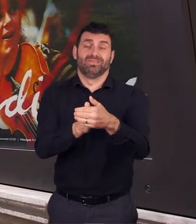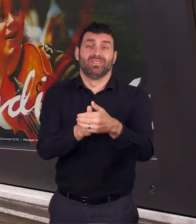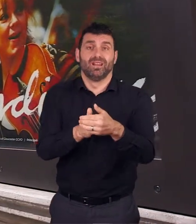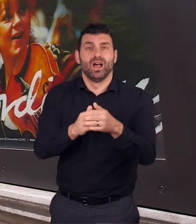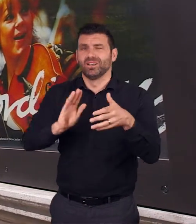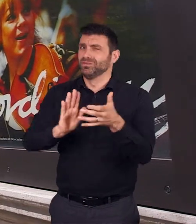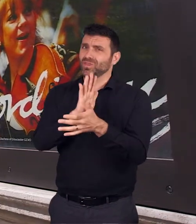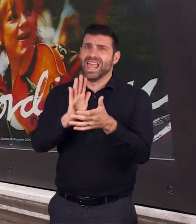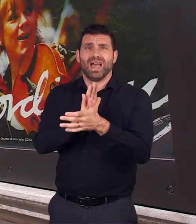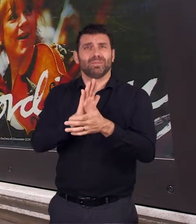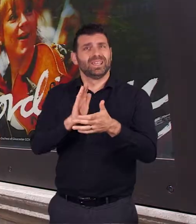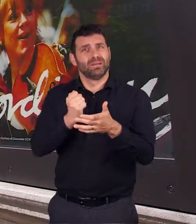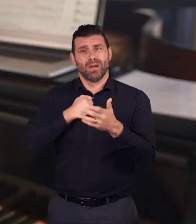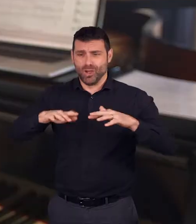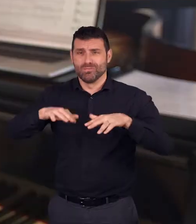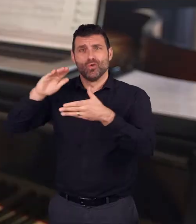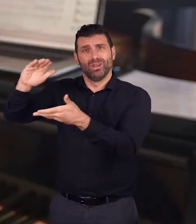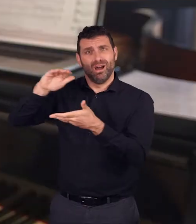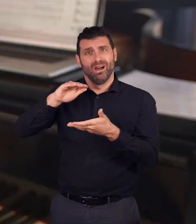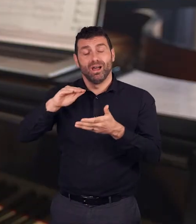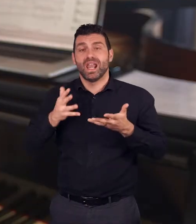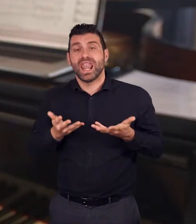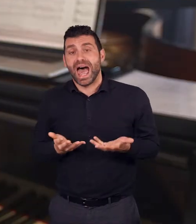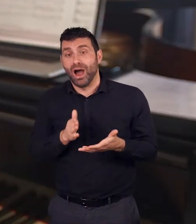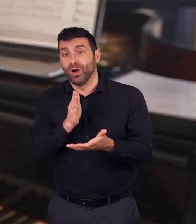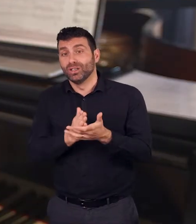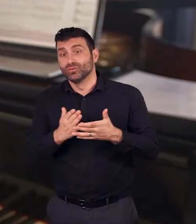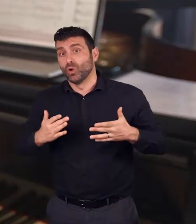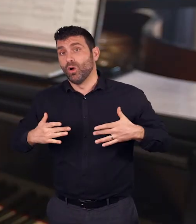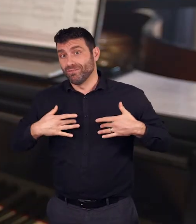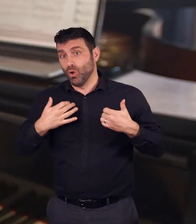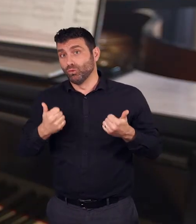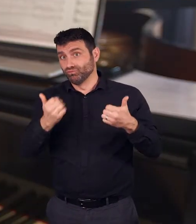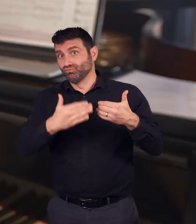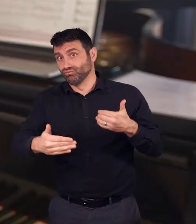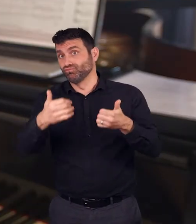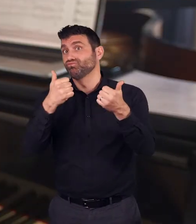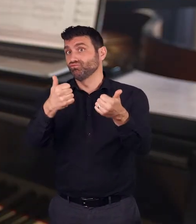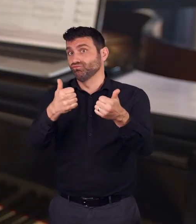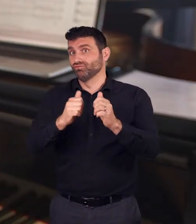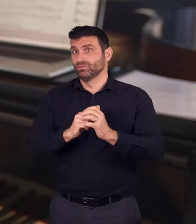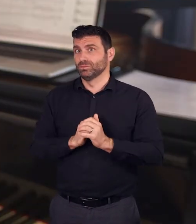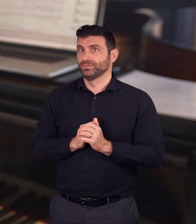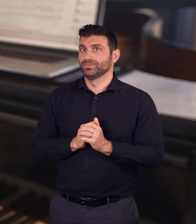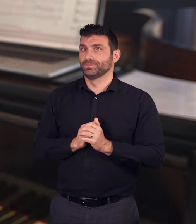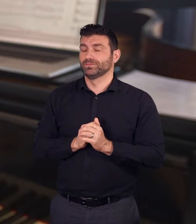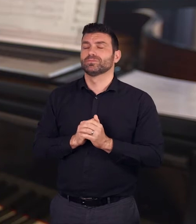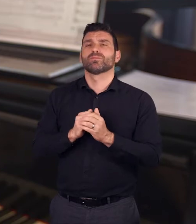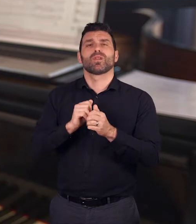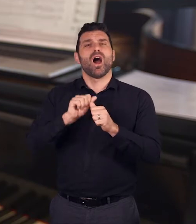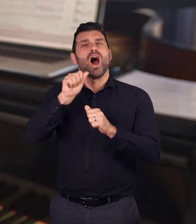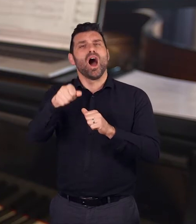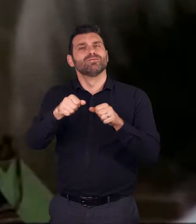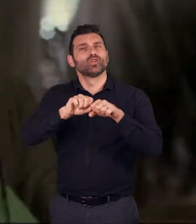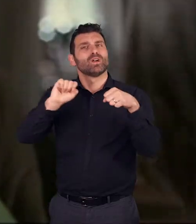my course I'm so so so happy about that and now I'm sure that everything will be okay with my studies